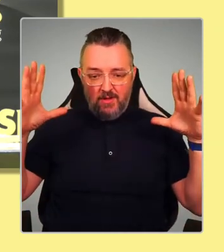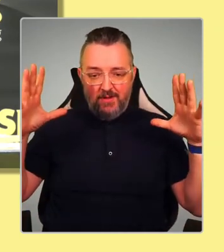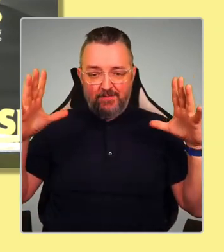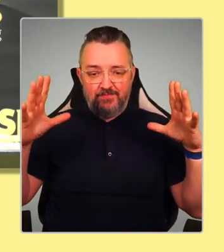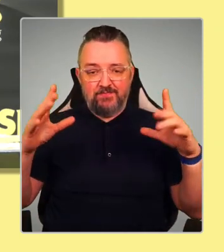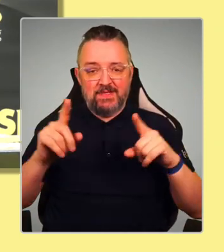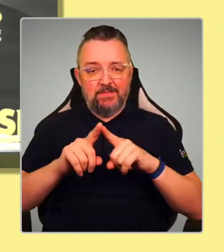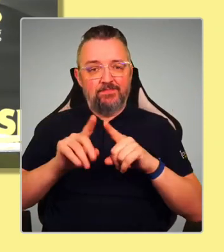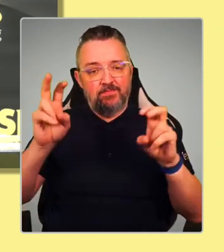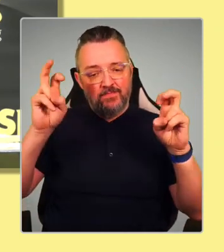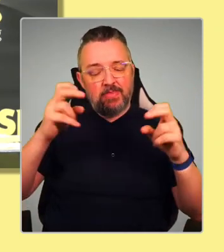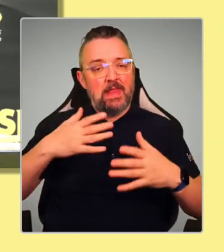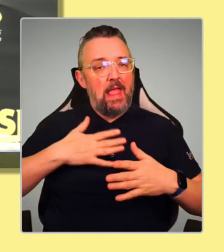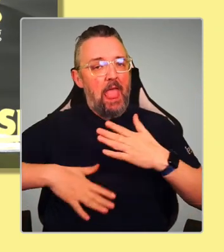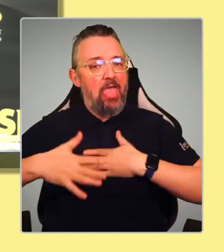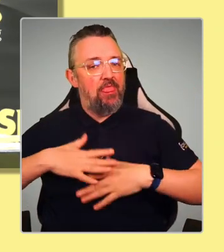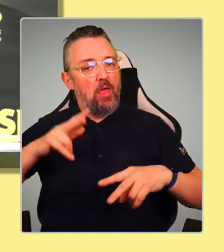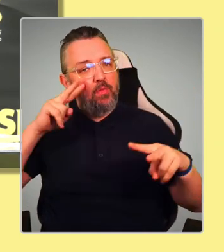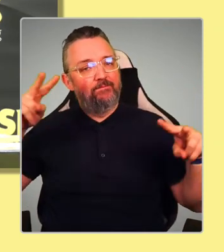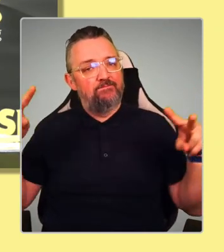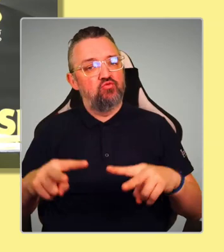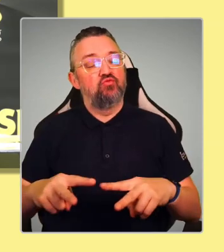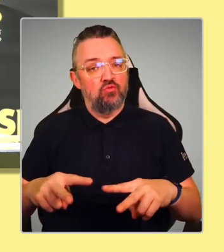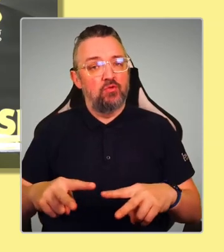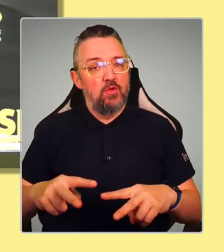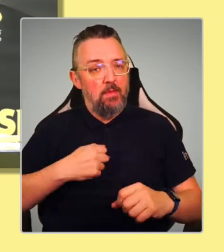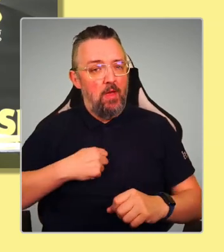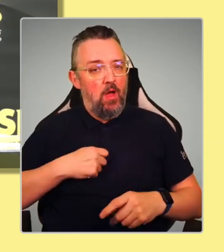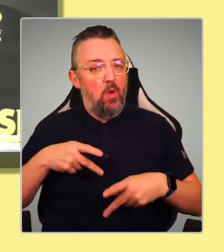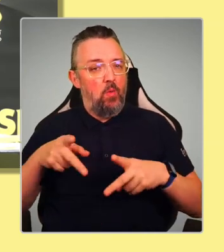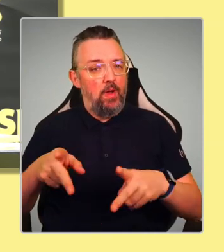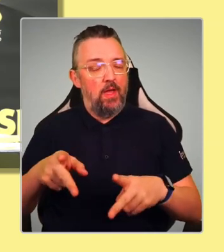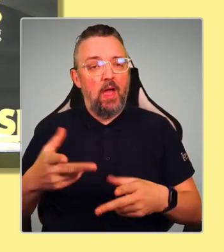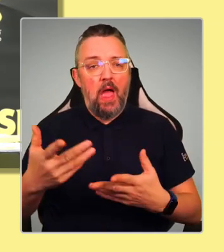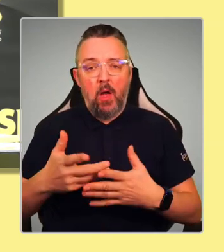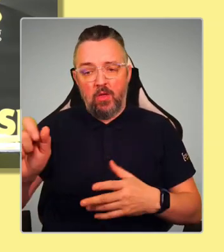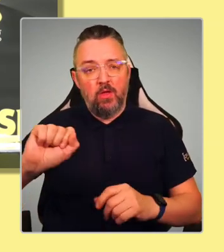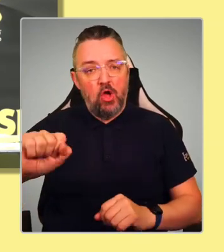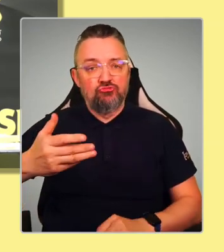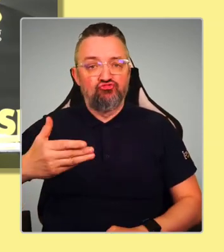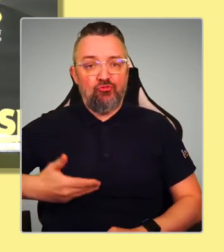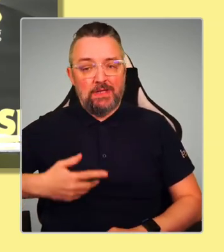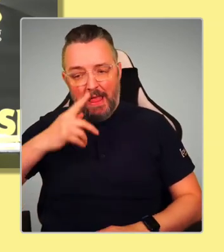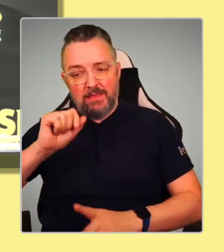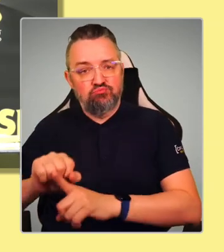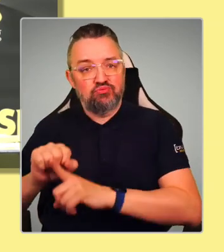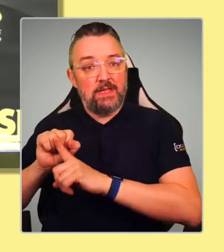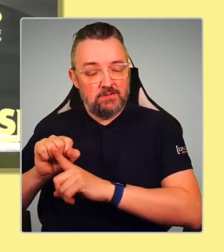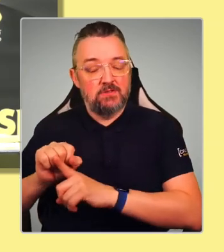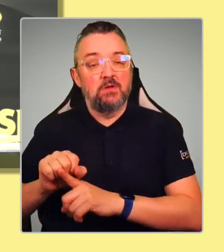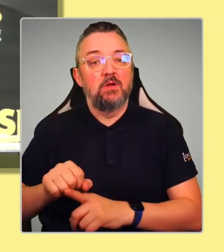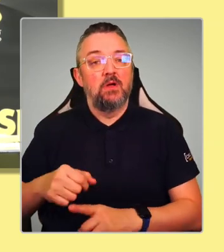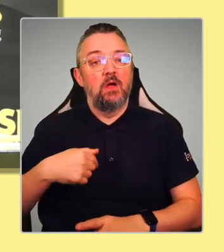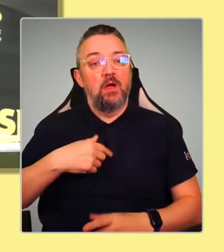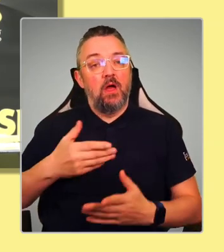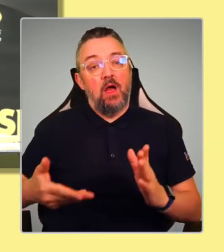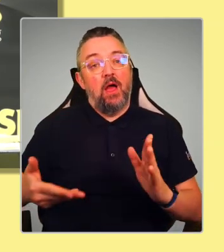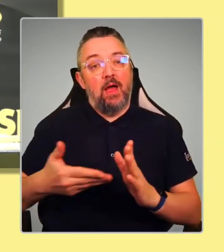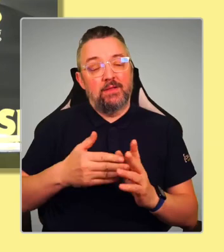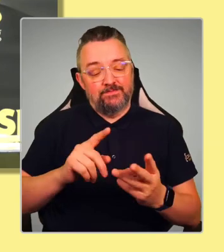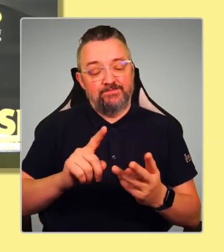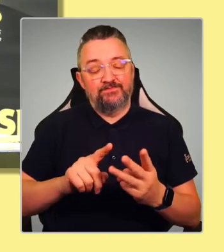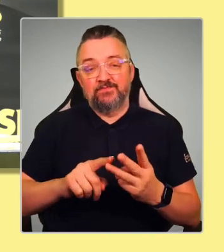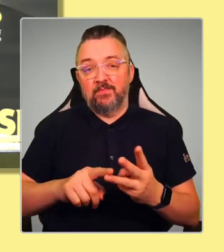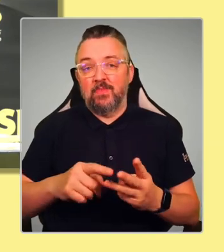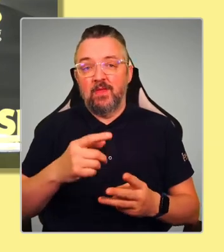an ethical look at something, protect everyone's rights. And I also always tried to keep a view to, because I think there can be a bit of this in politics,